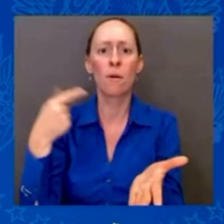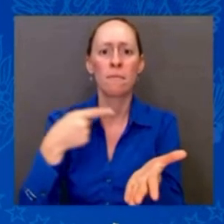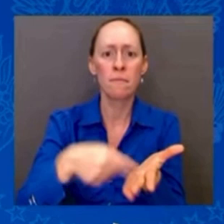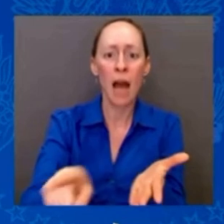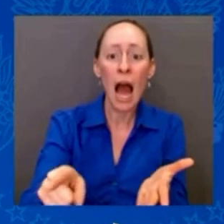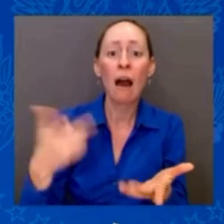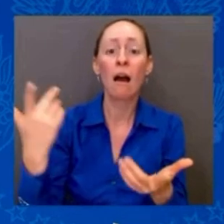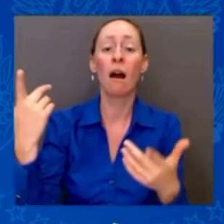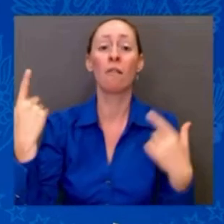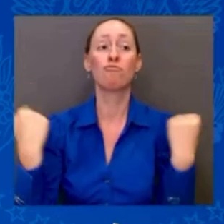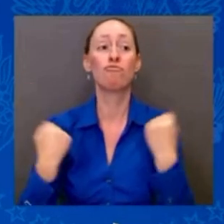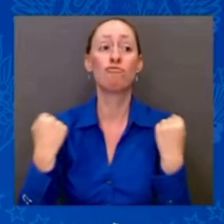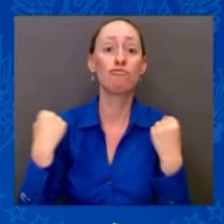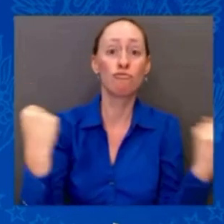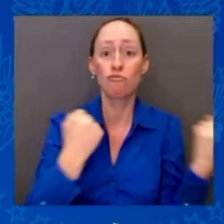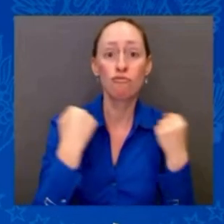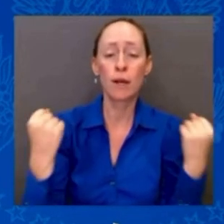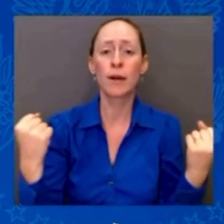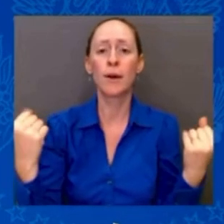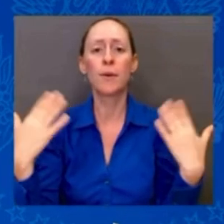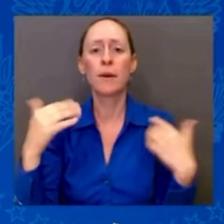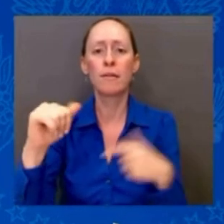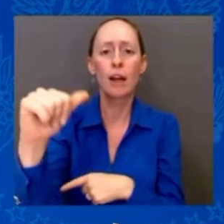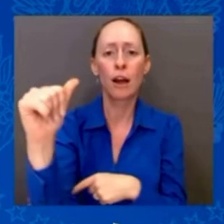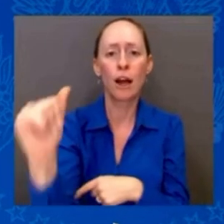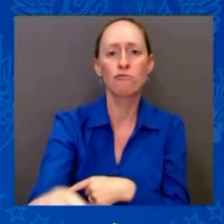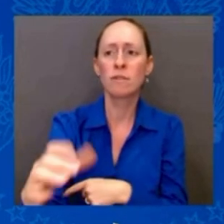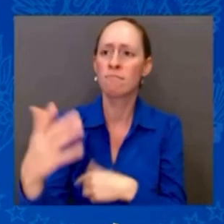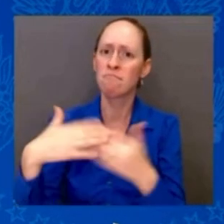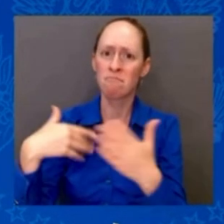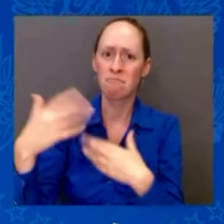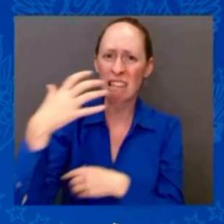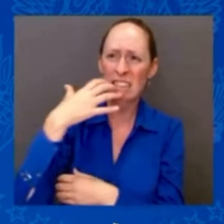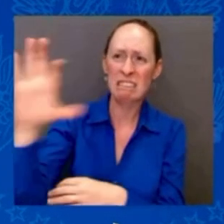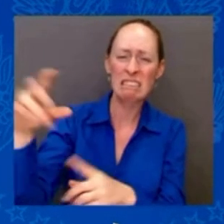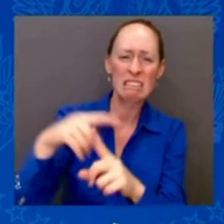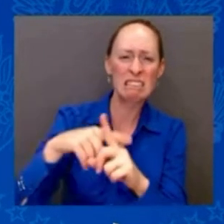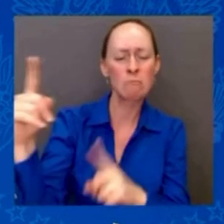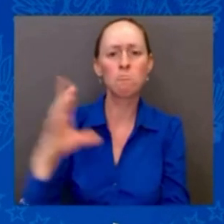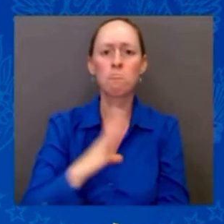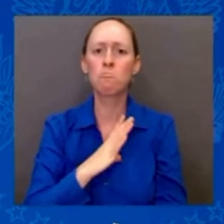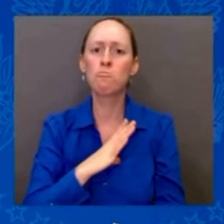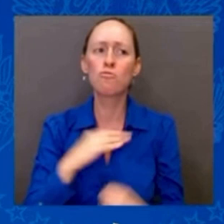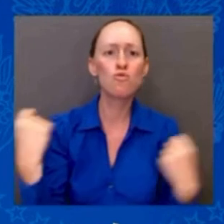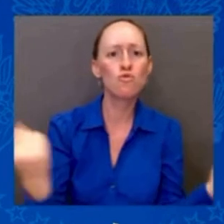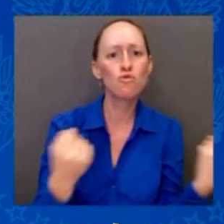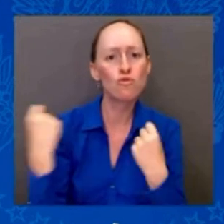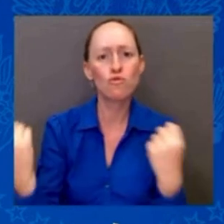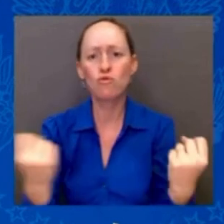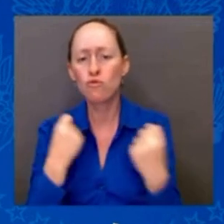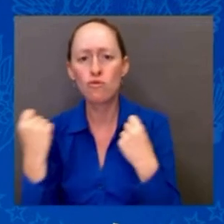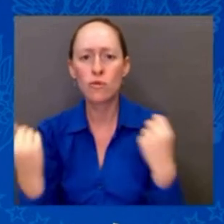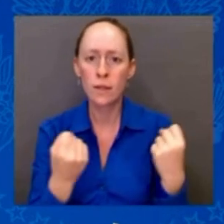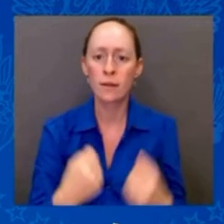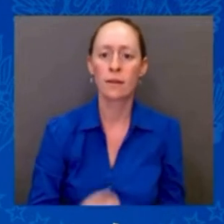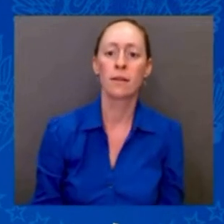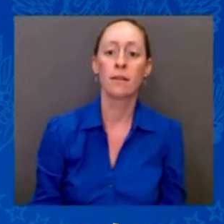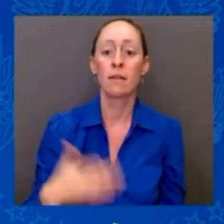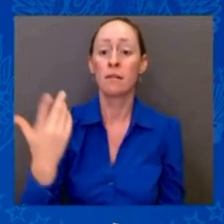unfairly paid some lower wage — and some drivers lower wages than others doing the same exact job.